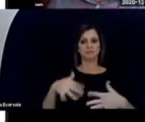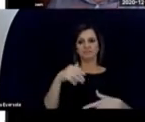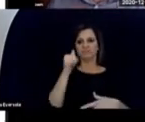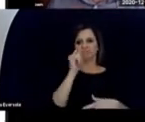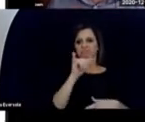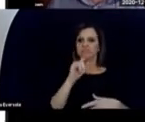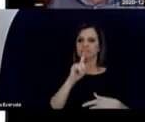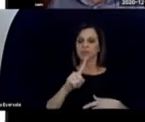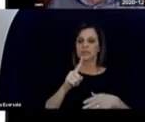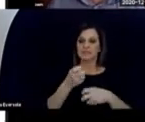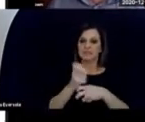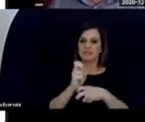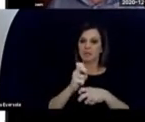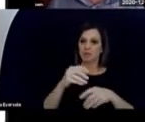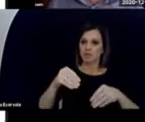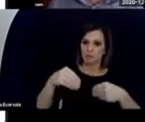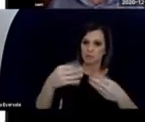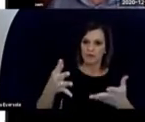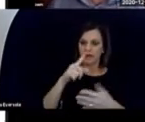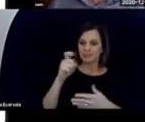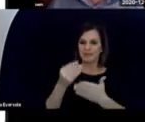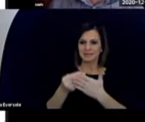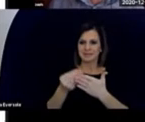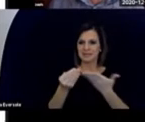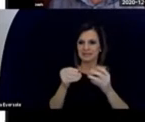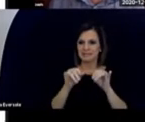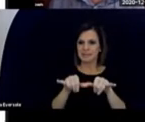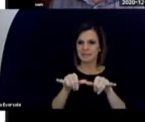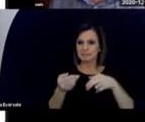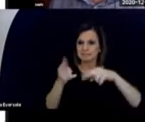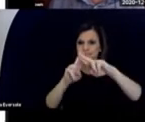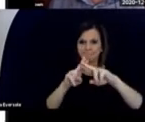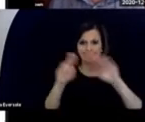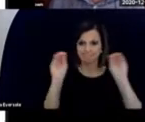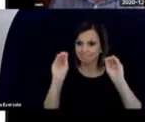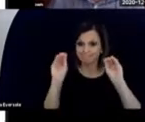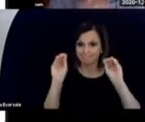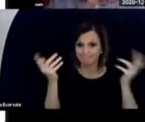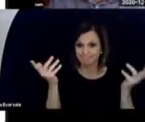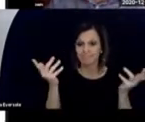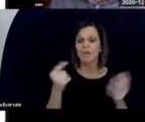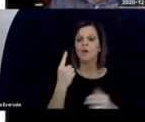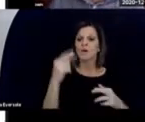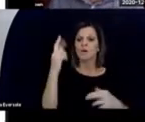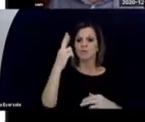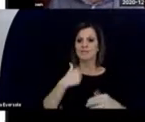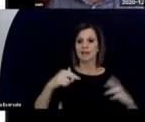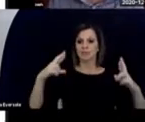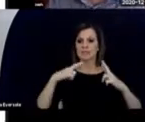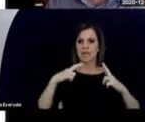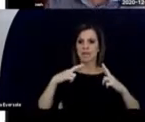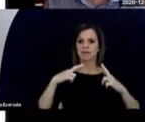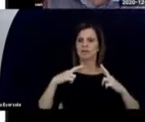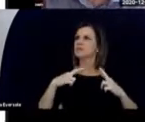to a, you know, pretty difficult level. And one of the reasons I retired